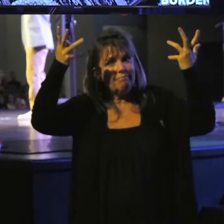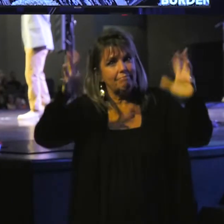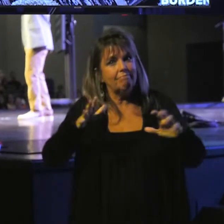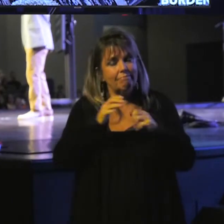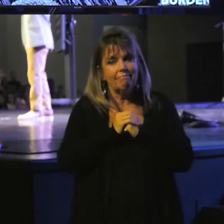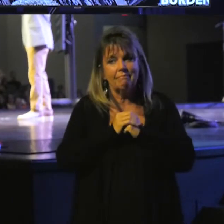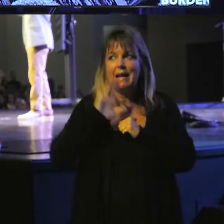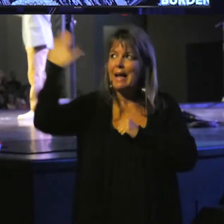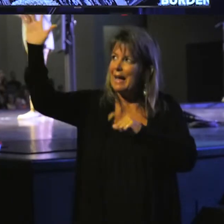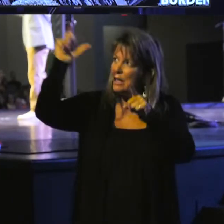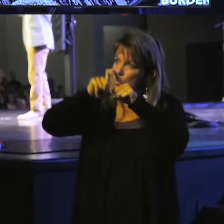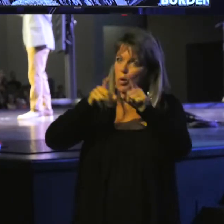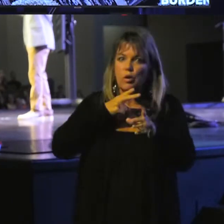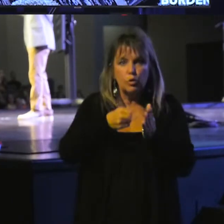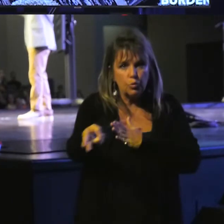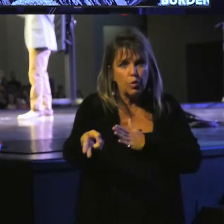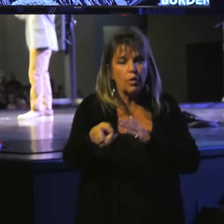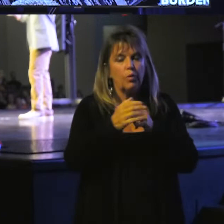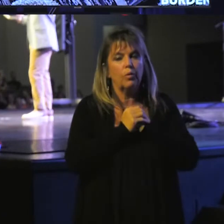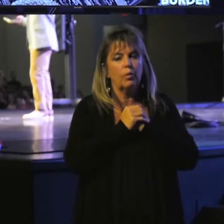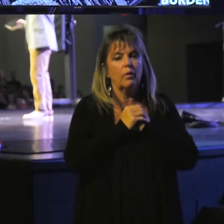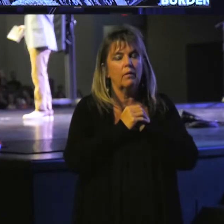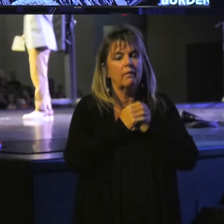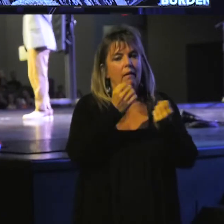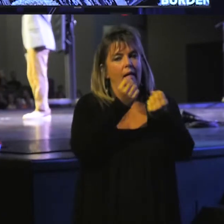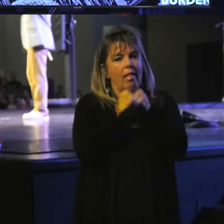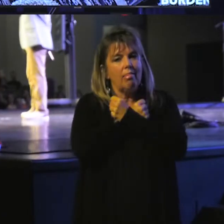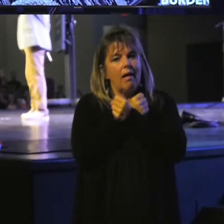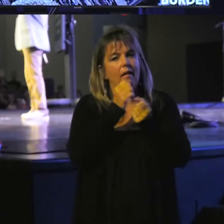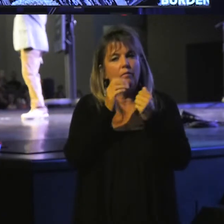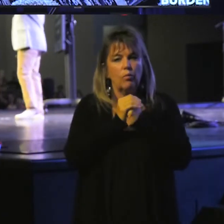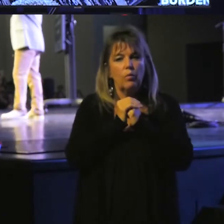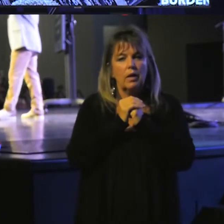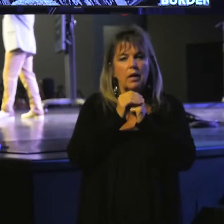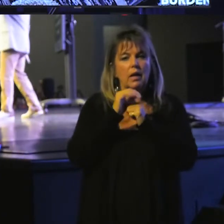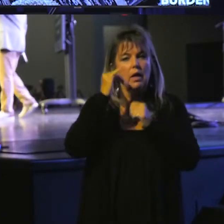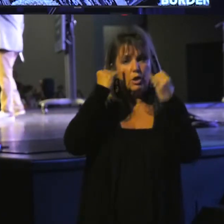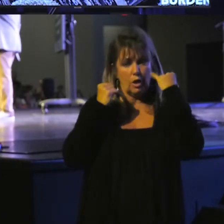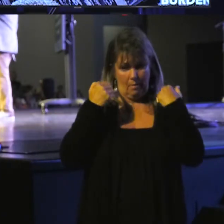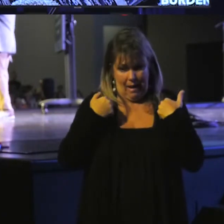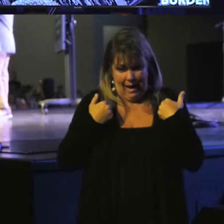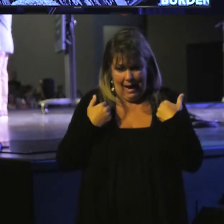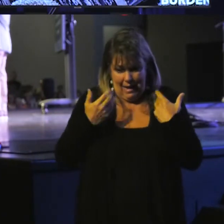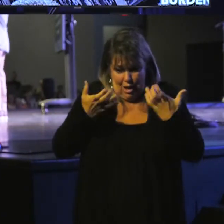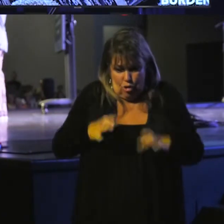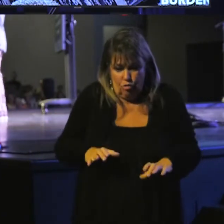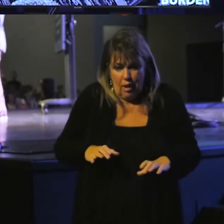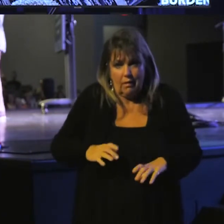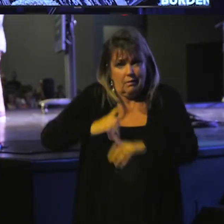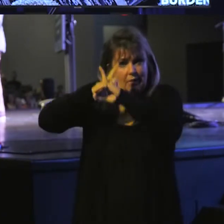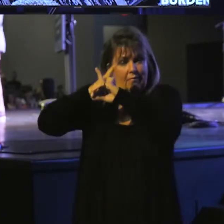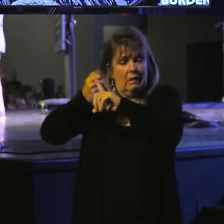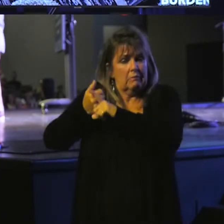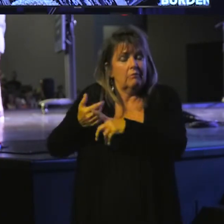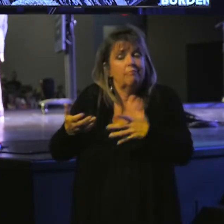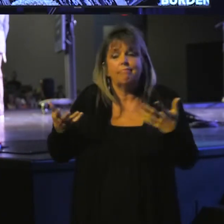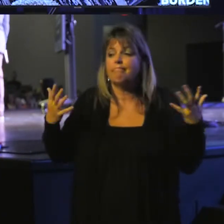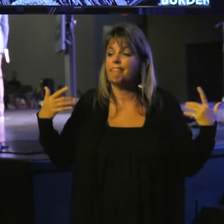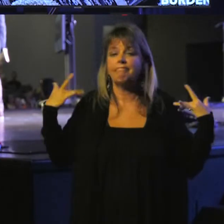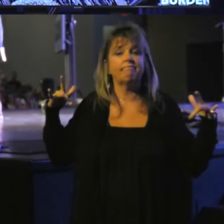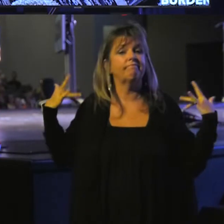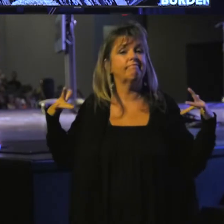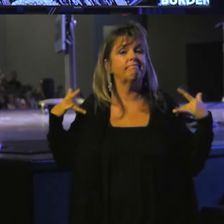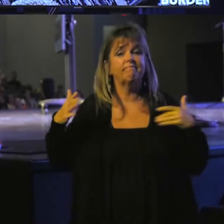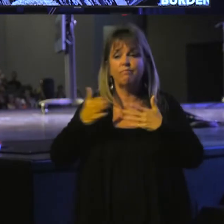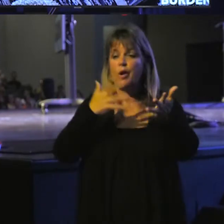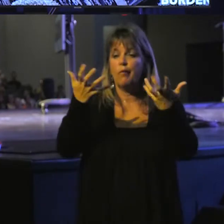His word is true. And I love the fact that when Jeremiah got a chance to defend his life, he just denied it. He said, you can do